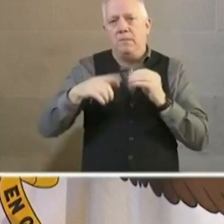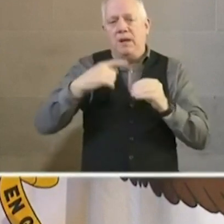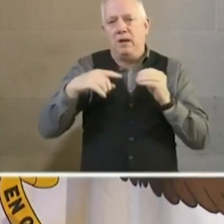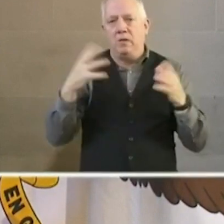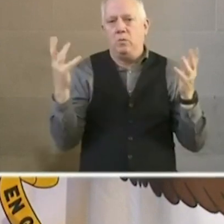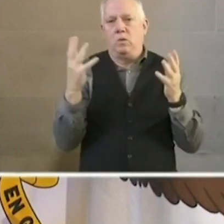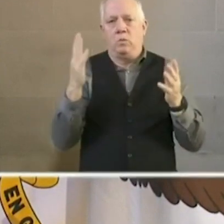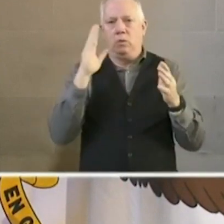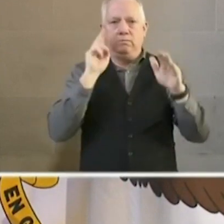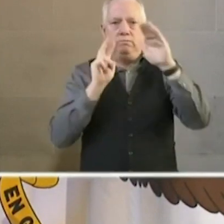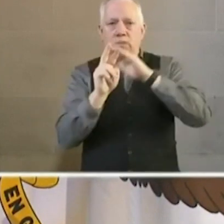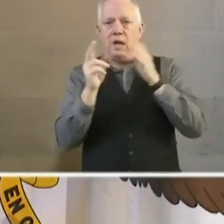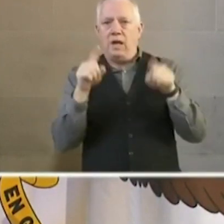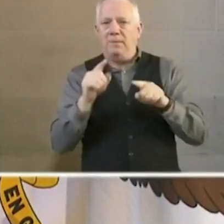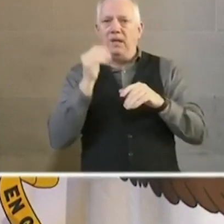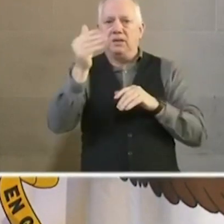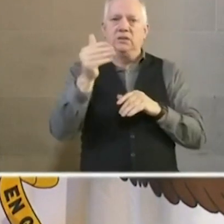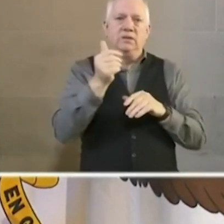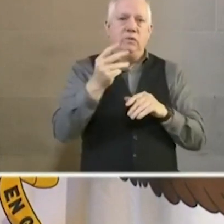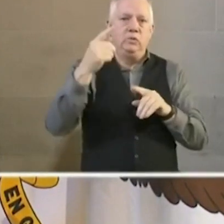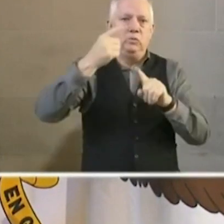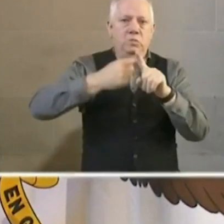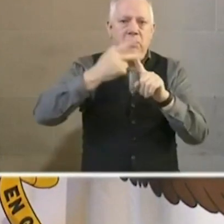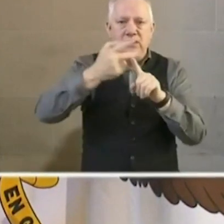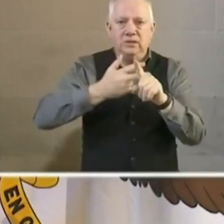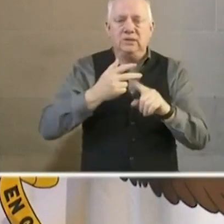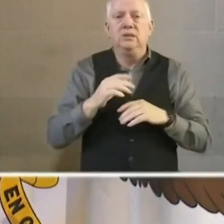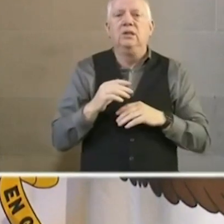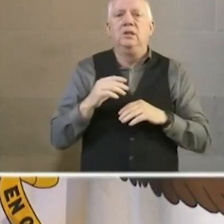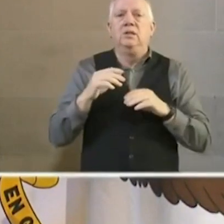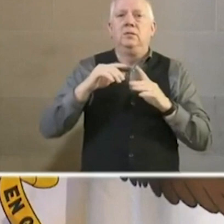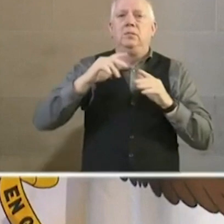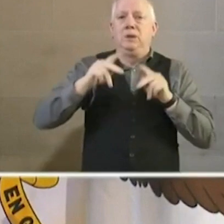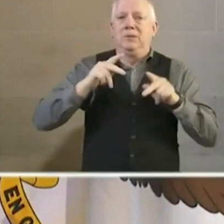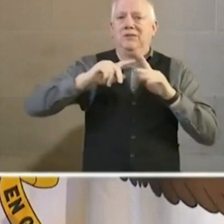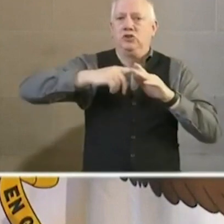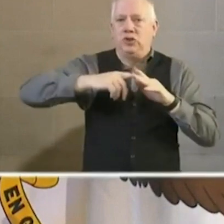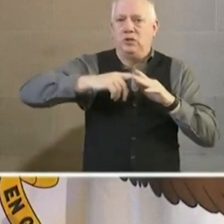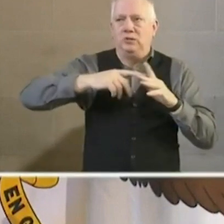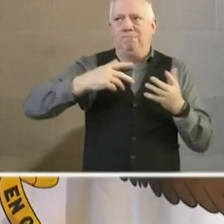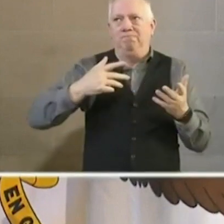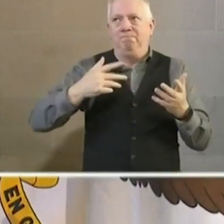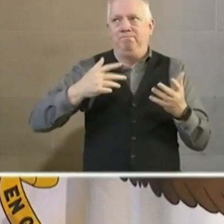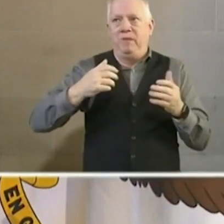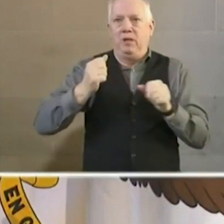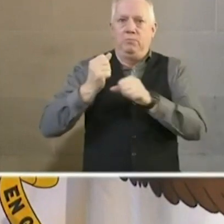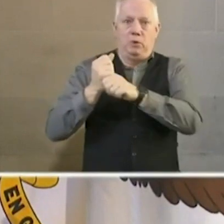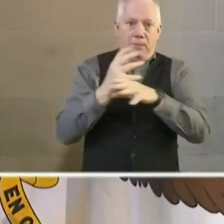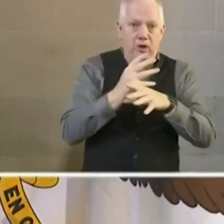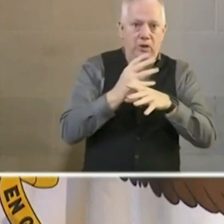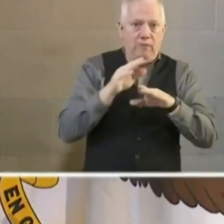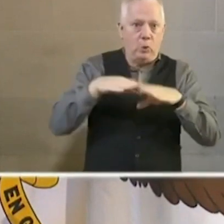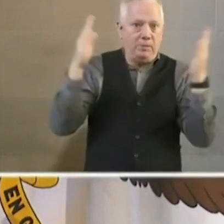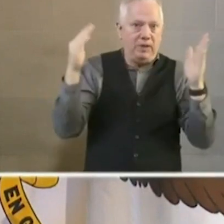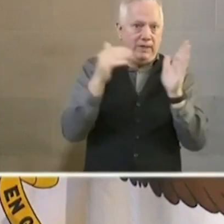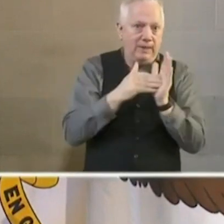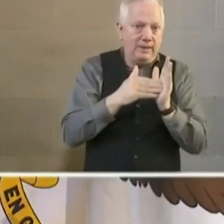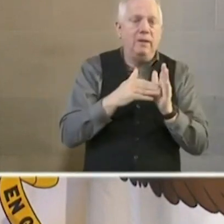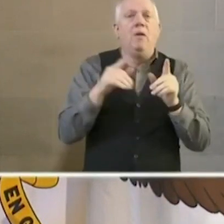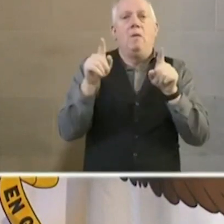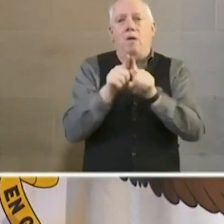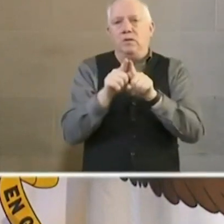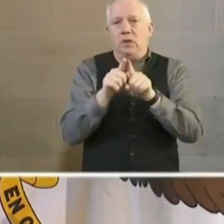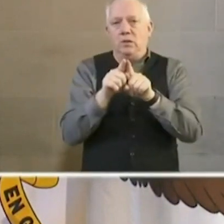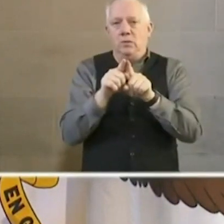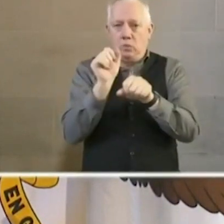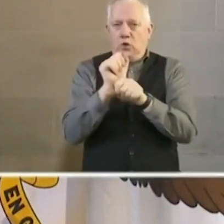what's going to happen over the next couple of months so that people can begin to prepare for reopening and